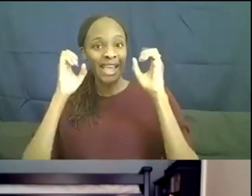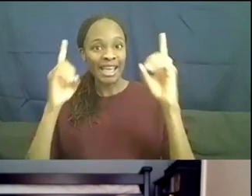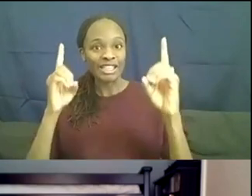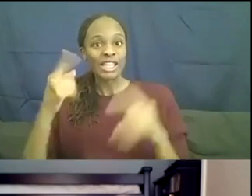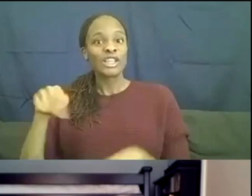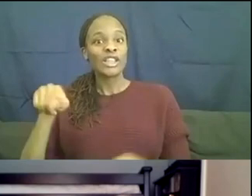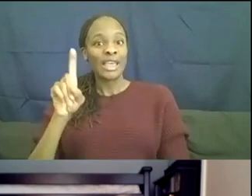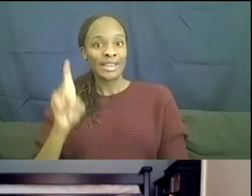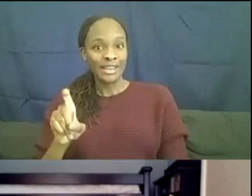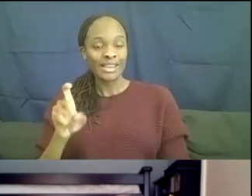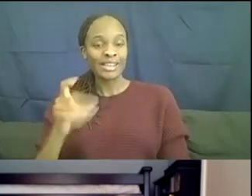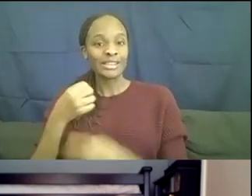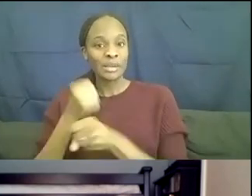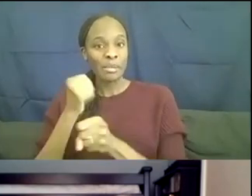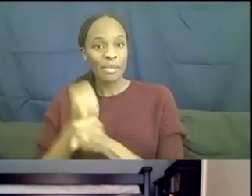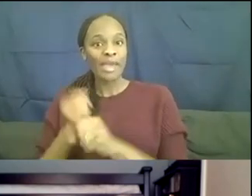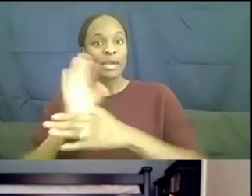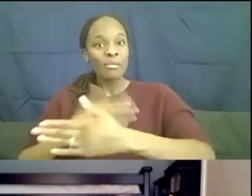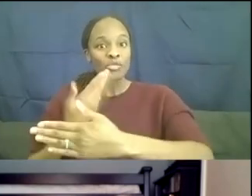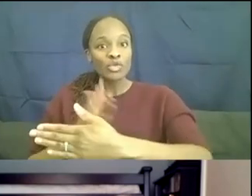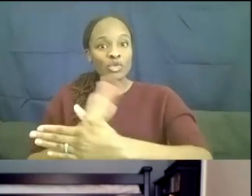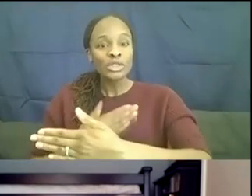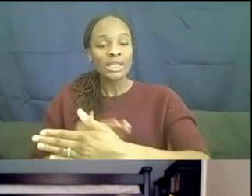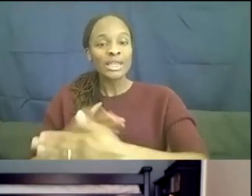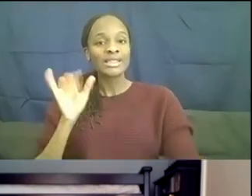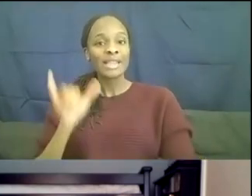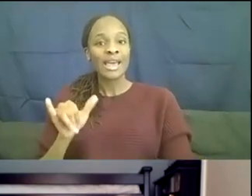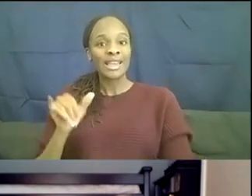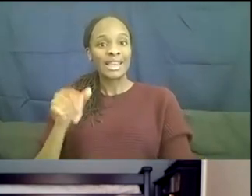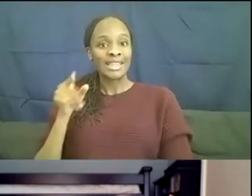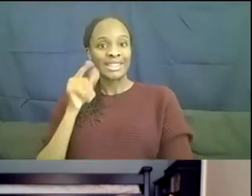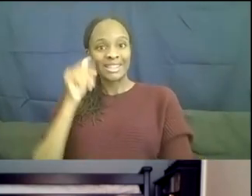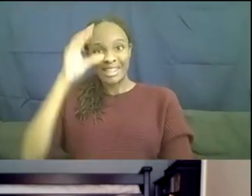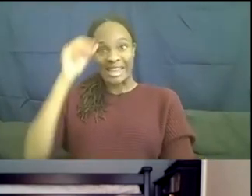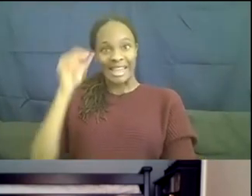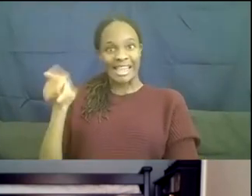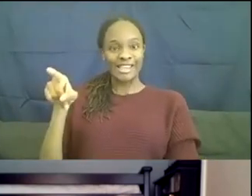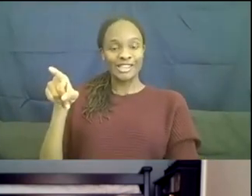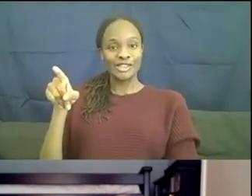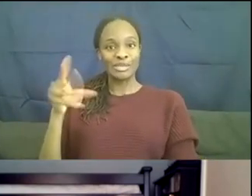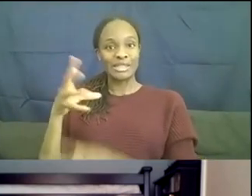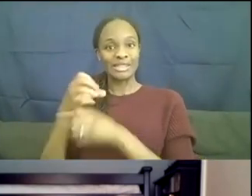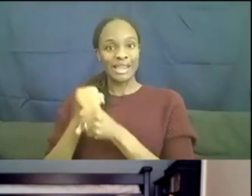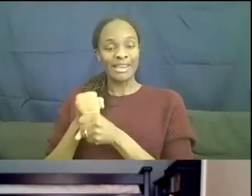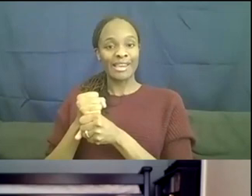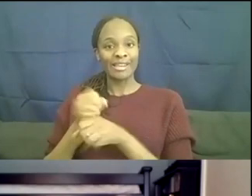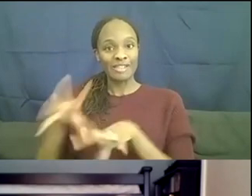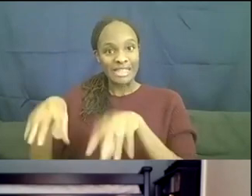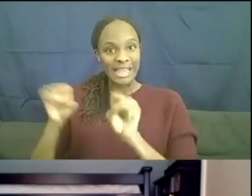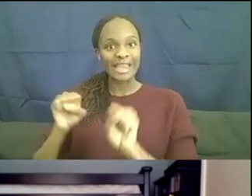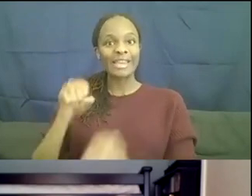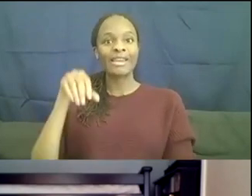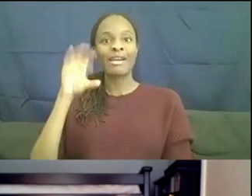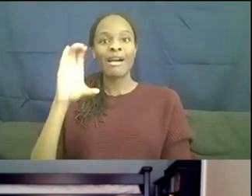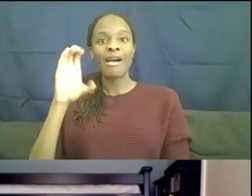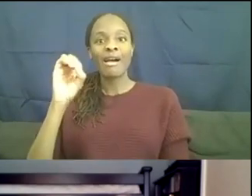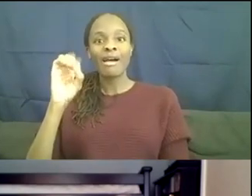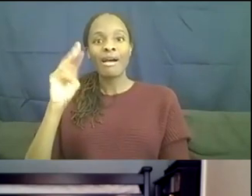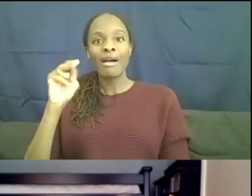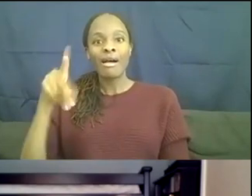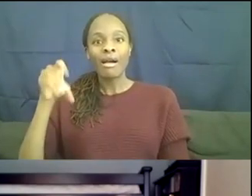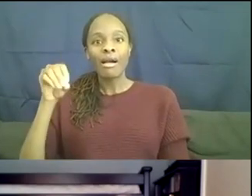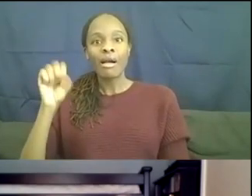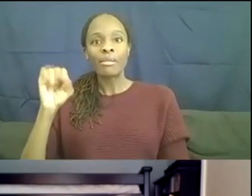they need to make music is that he's been taking composition class and he's been, and this is an original